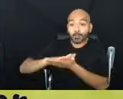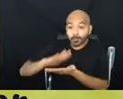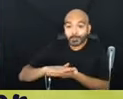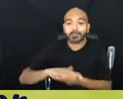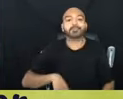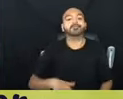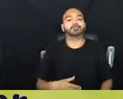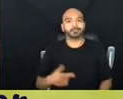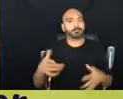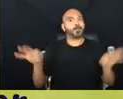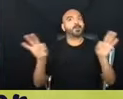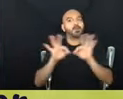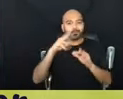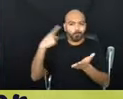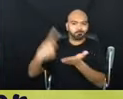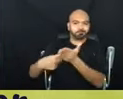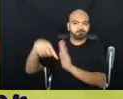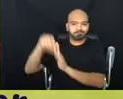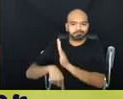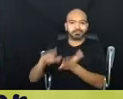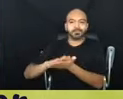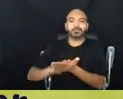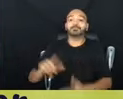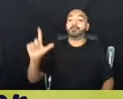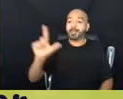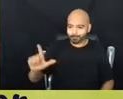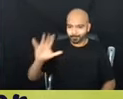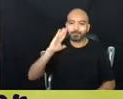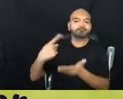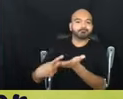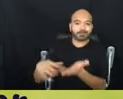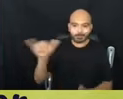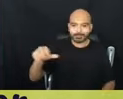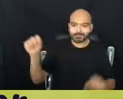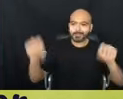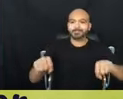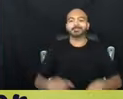It's a big one that's coming up. Libraries is coming up. Yes.